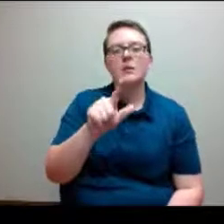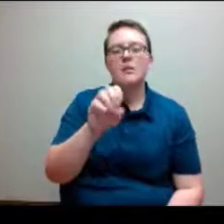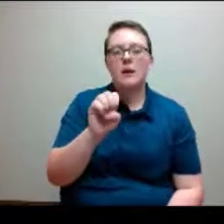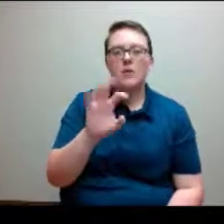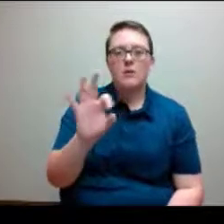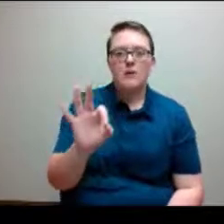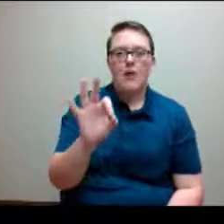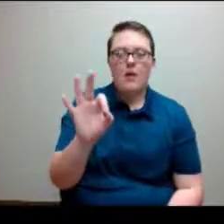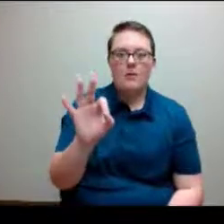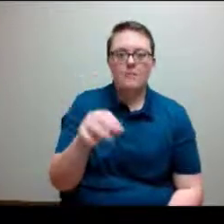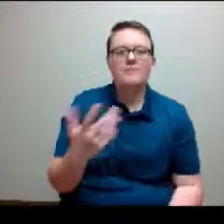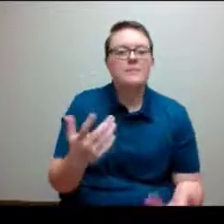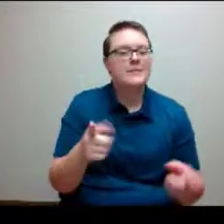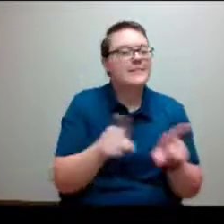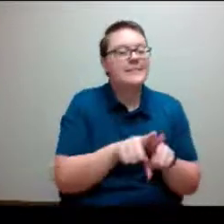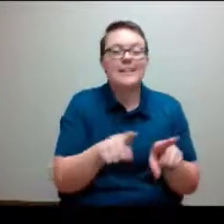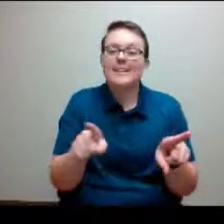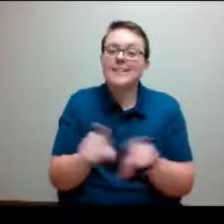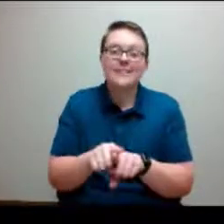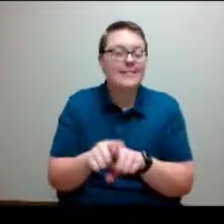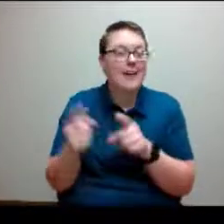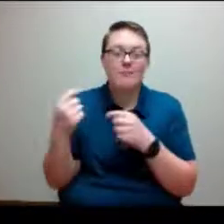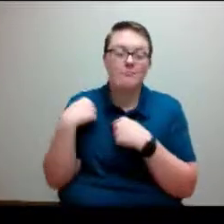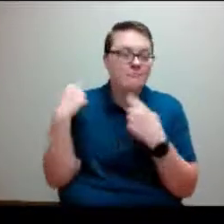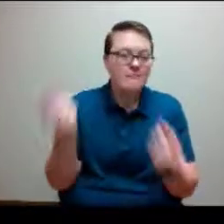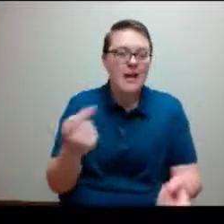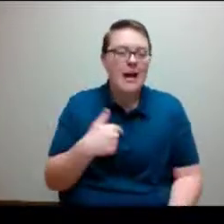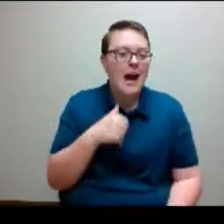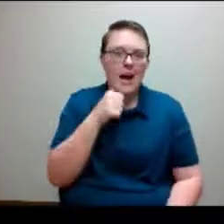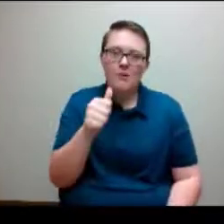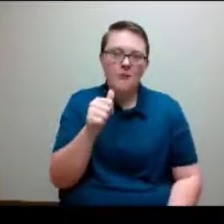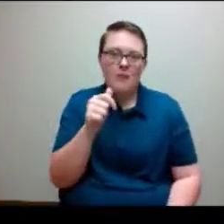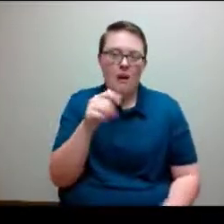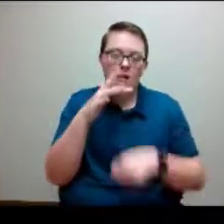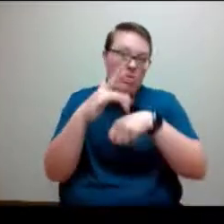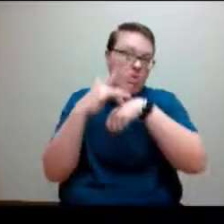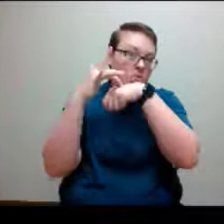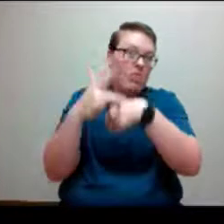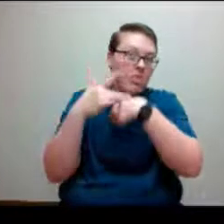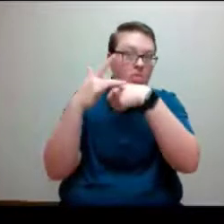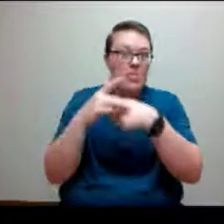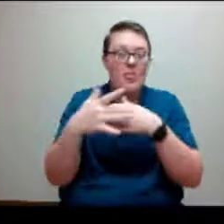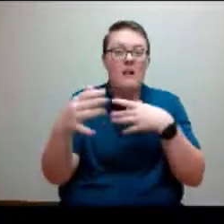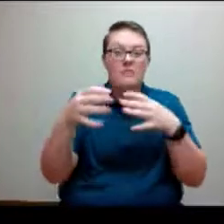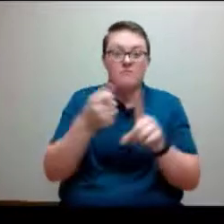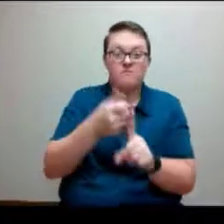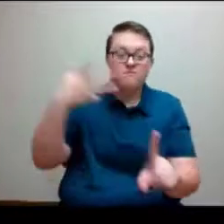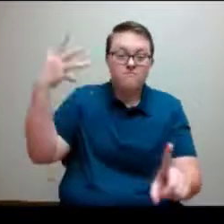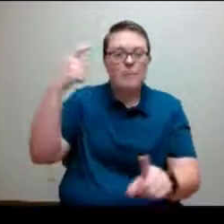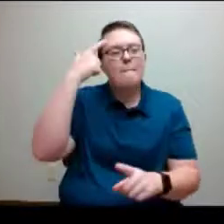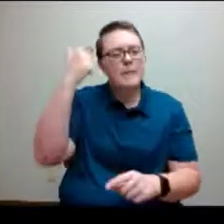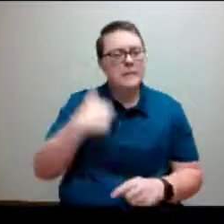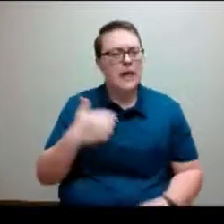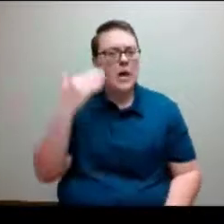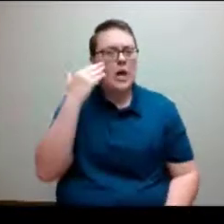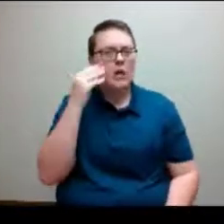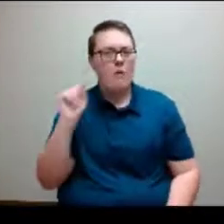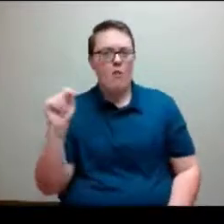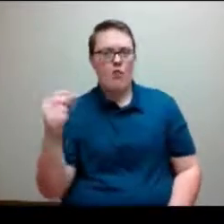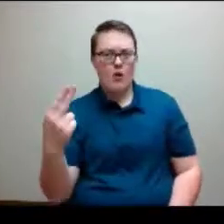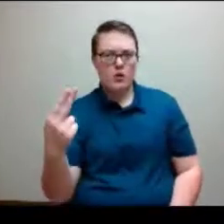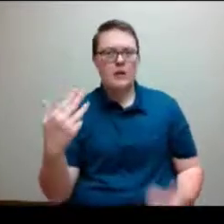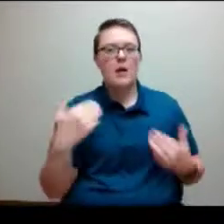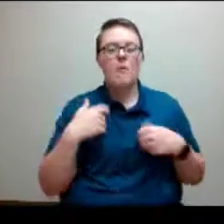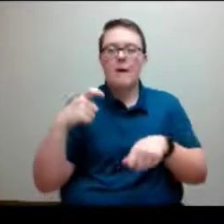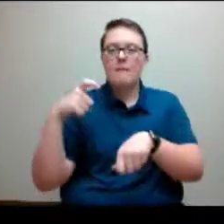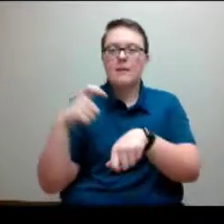same song and dance as always. I'm not going to spend a ton of time on this slide because I do know that on Thursday we're going to have some time where you're going to